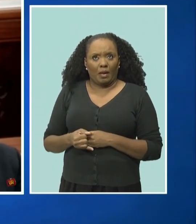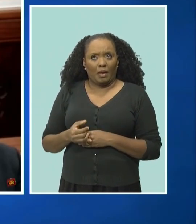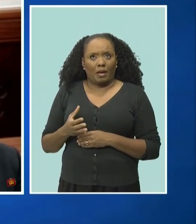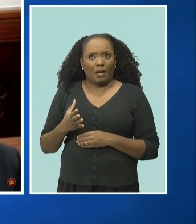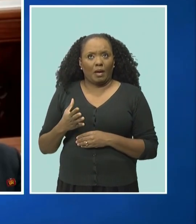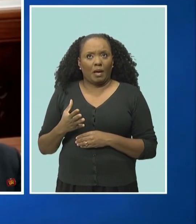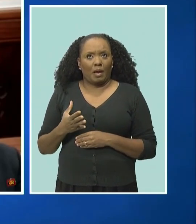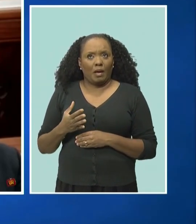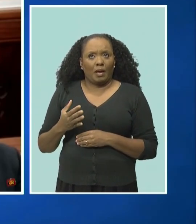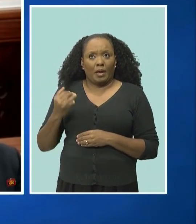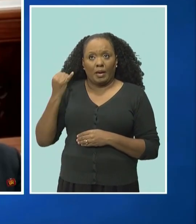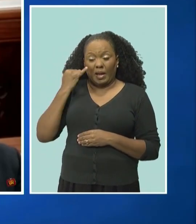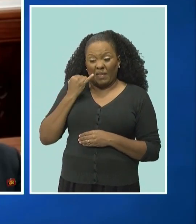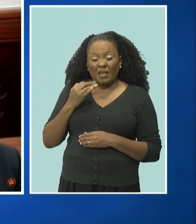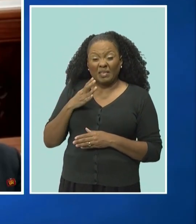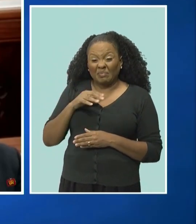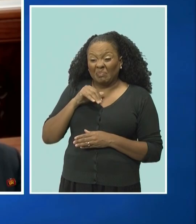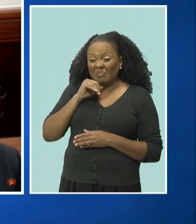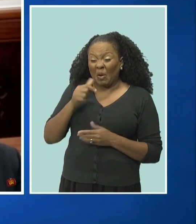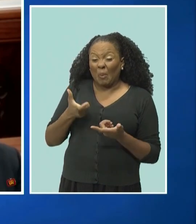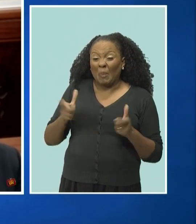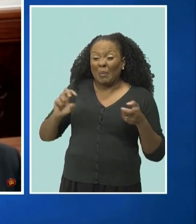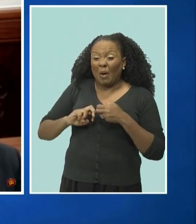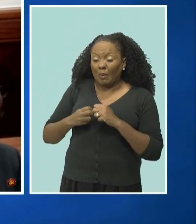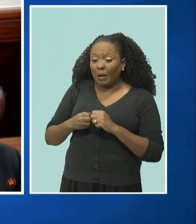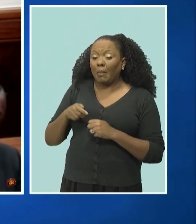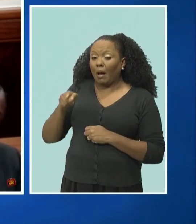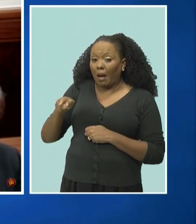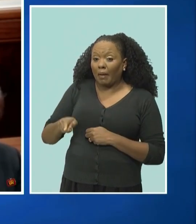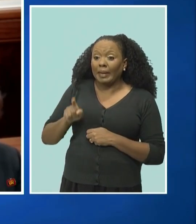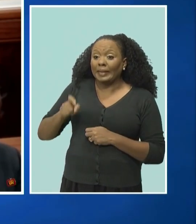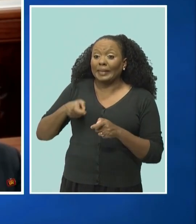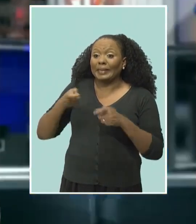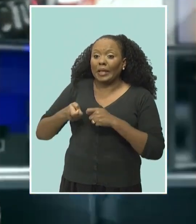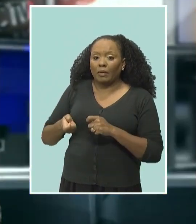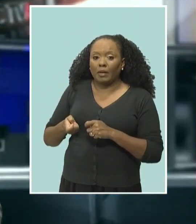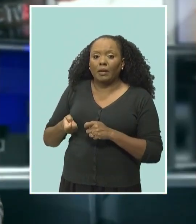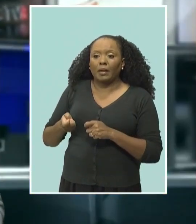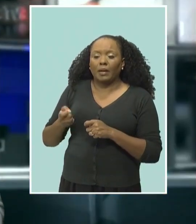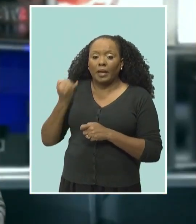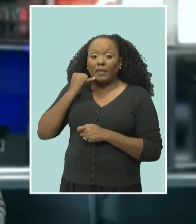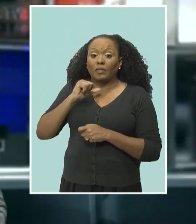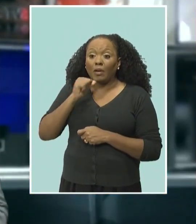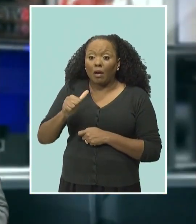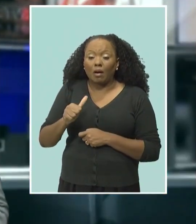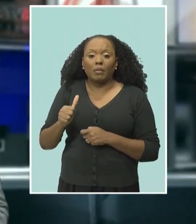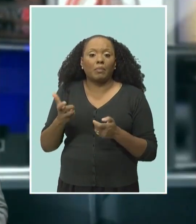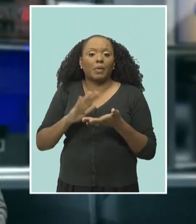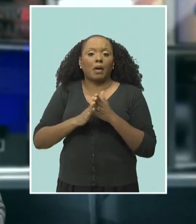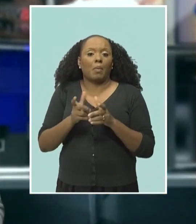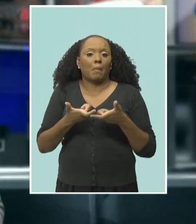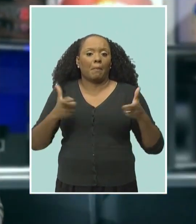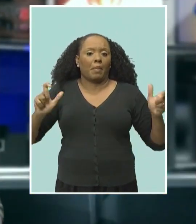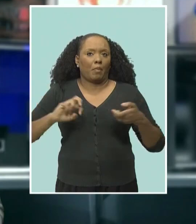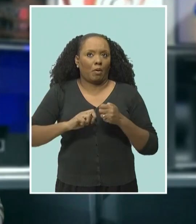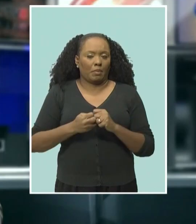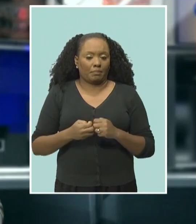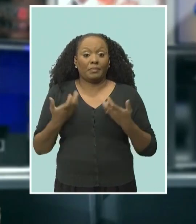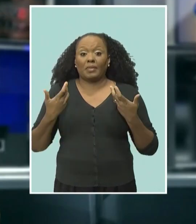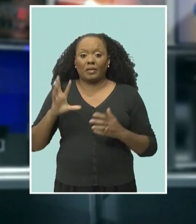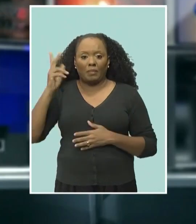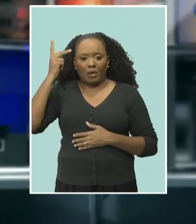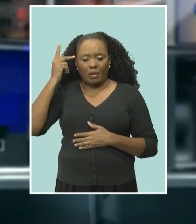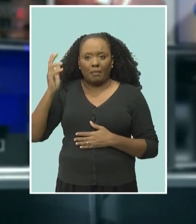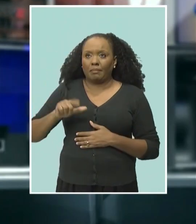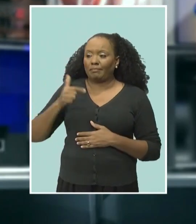about the small things before they become big things. Well, Shane, that's it from the floor of Parliament. It's